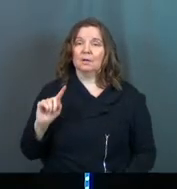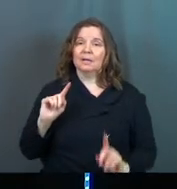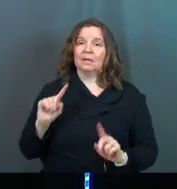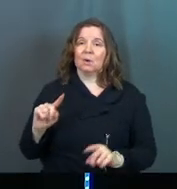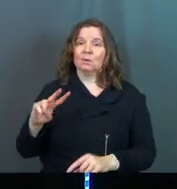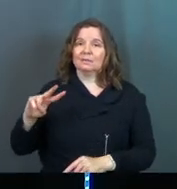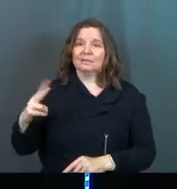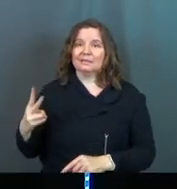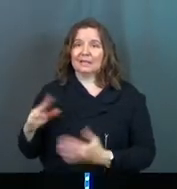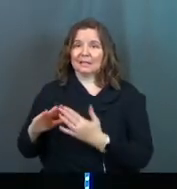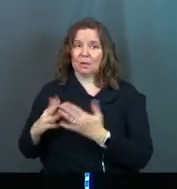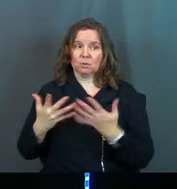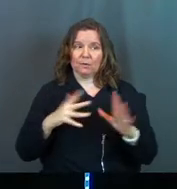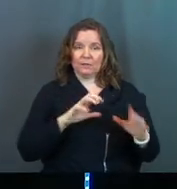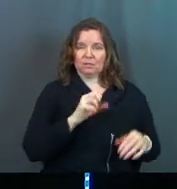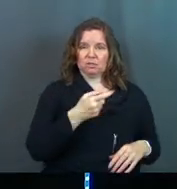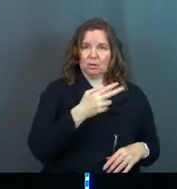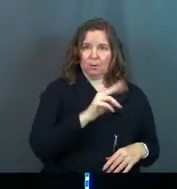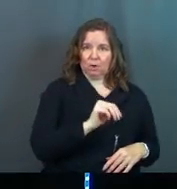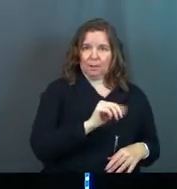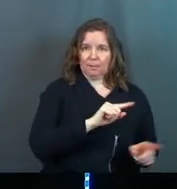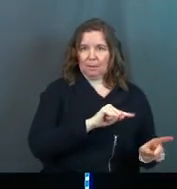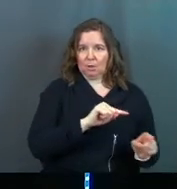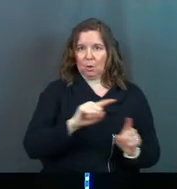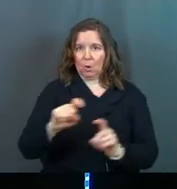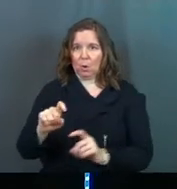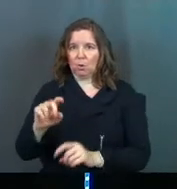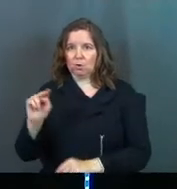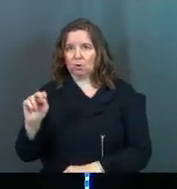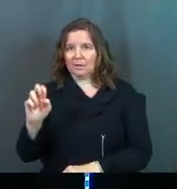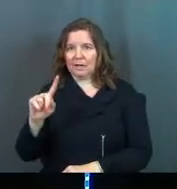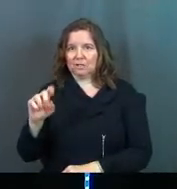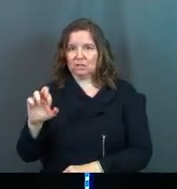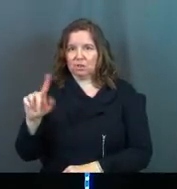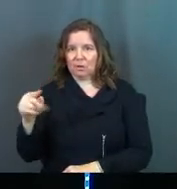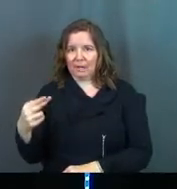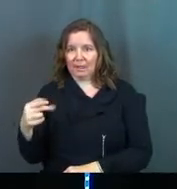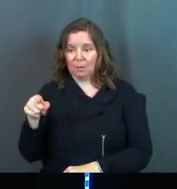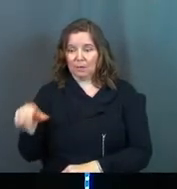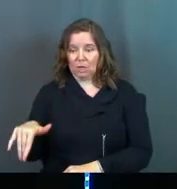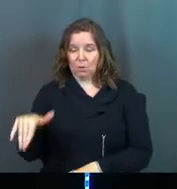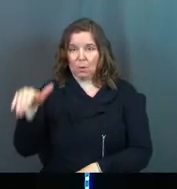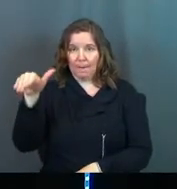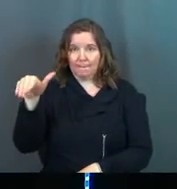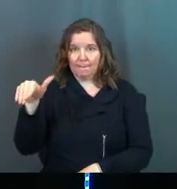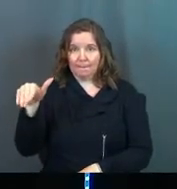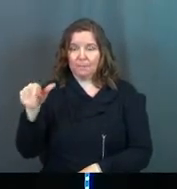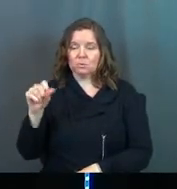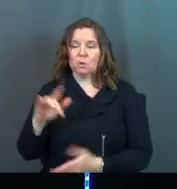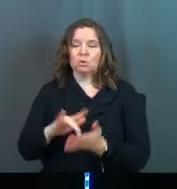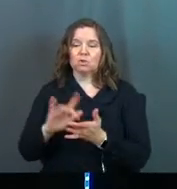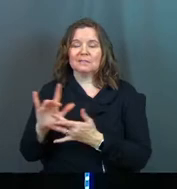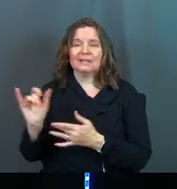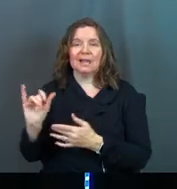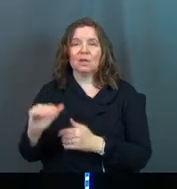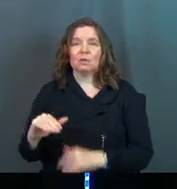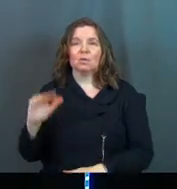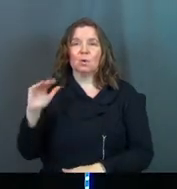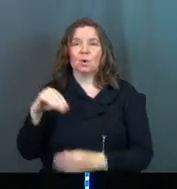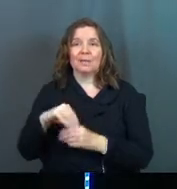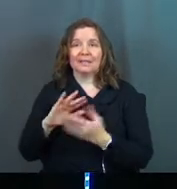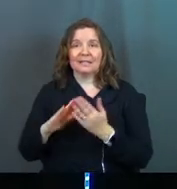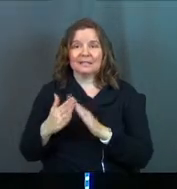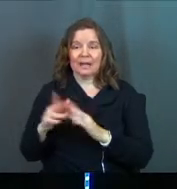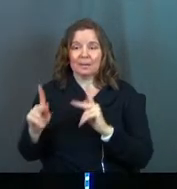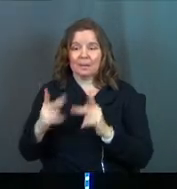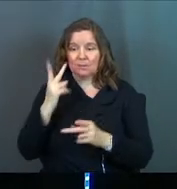he visits after Capernaum, and this is Nazareth. This is his hometown, and this is where he grew up. Okay, so Jesus, like, grew up in